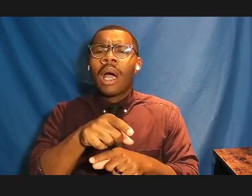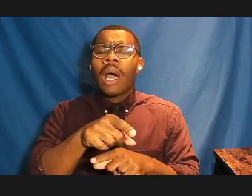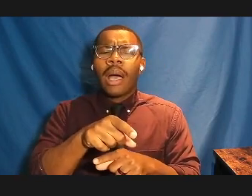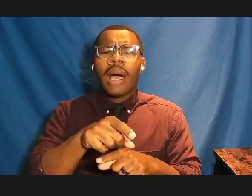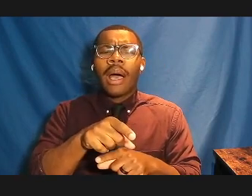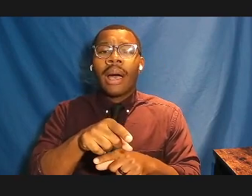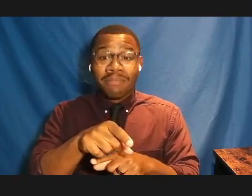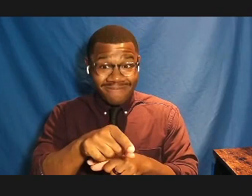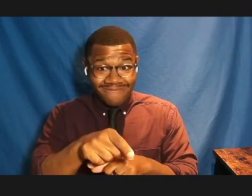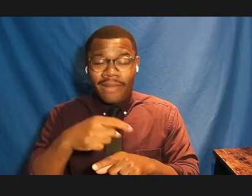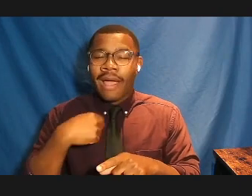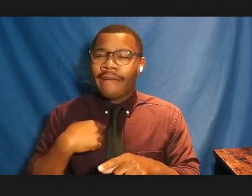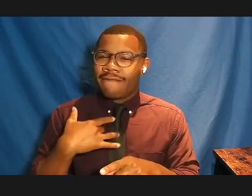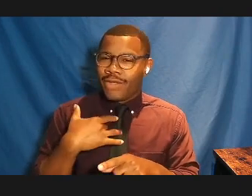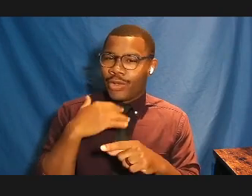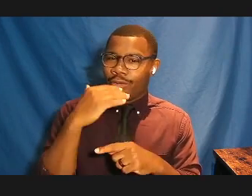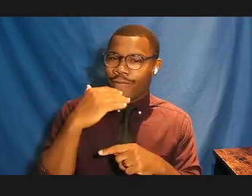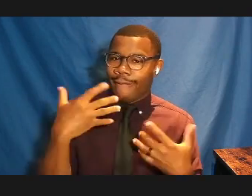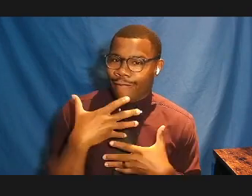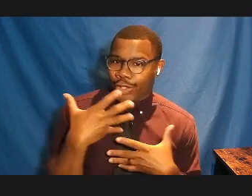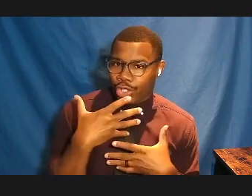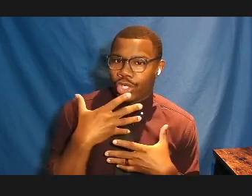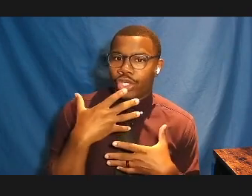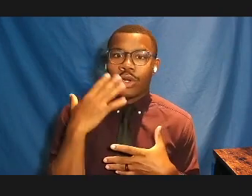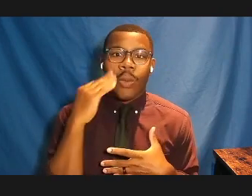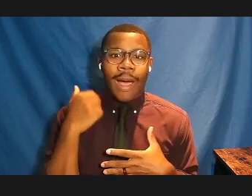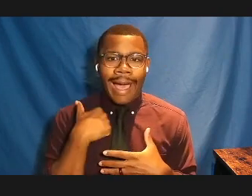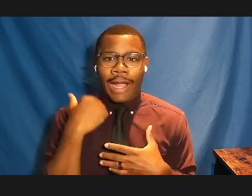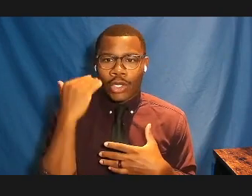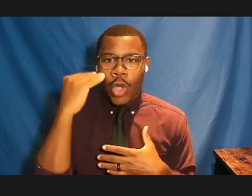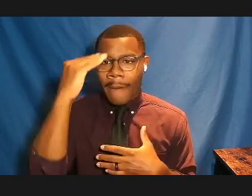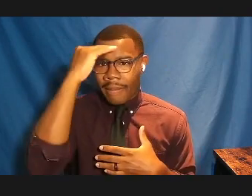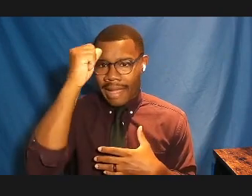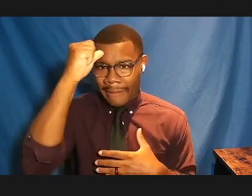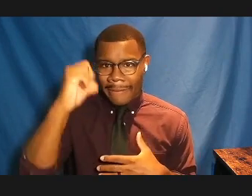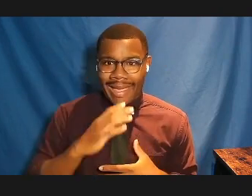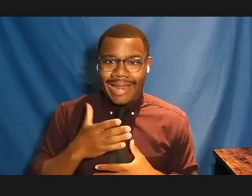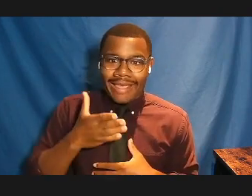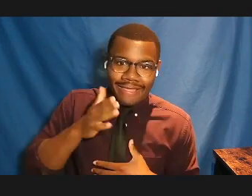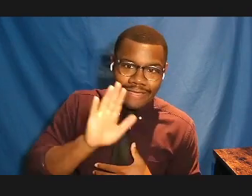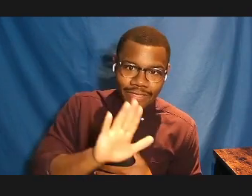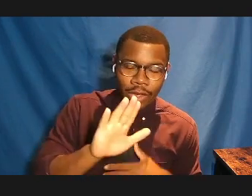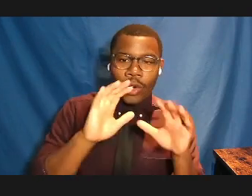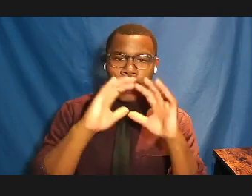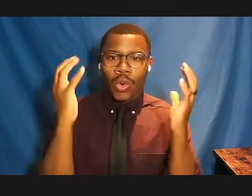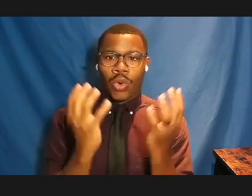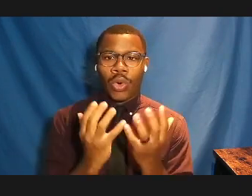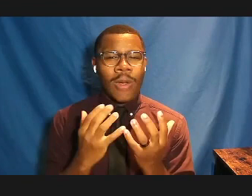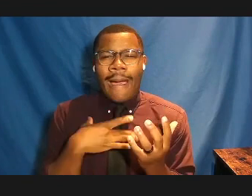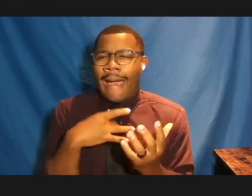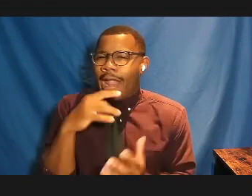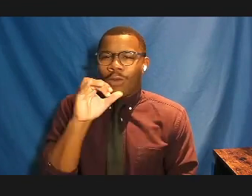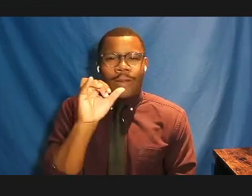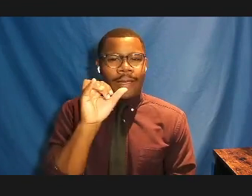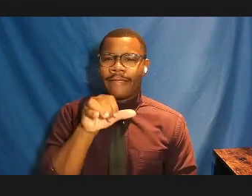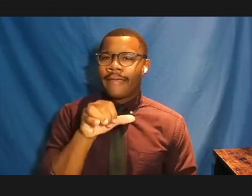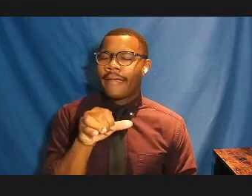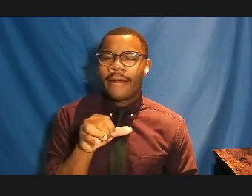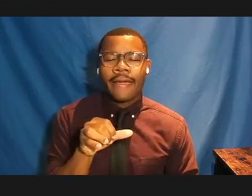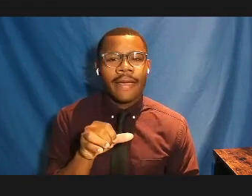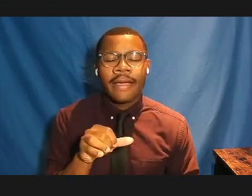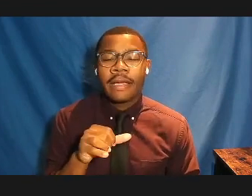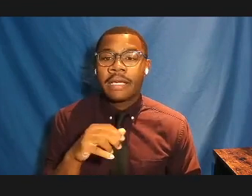And so, I don't like the fact that I have to feel that, and that somebody has to be able to listen to